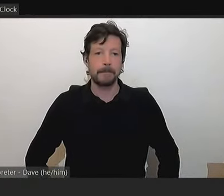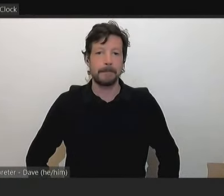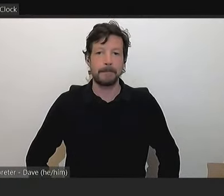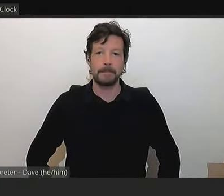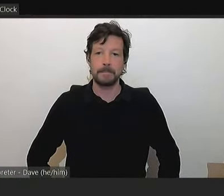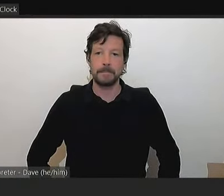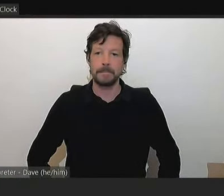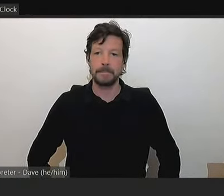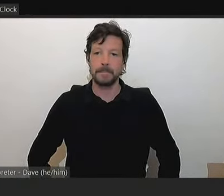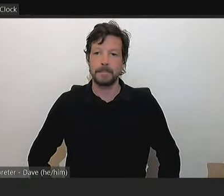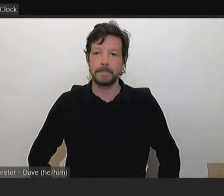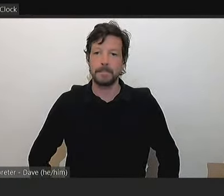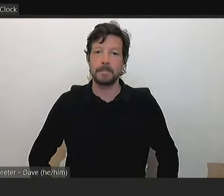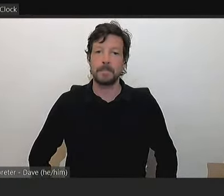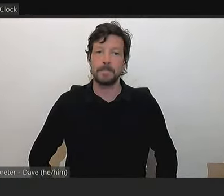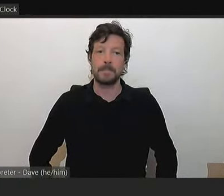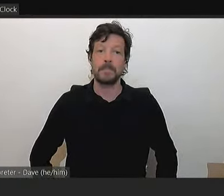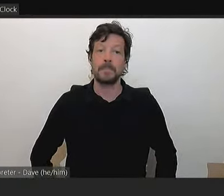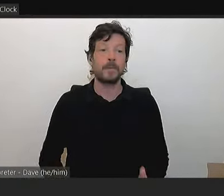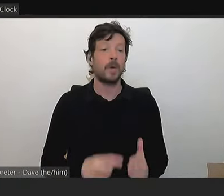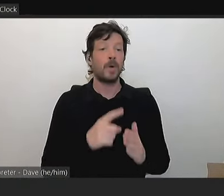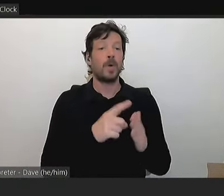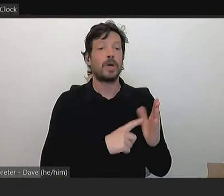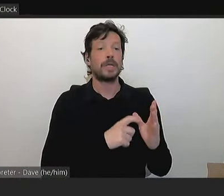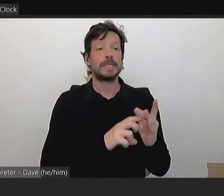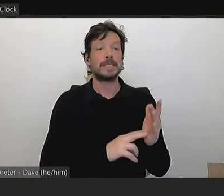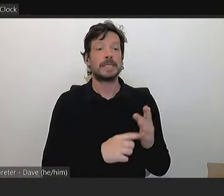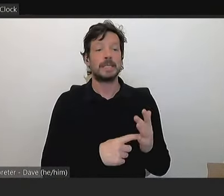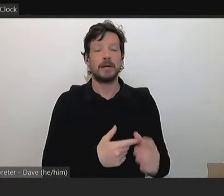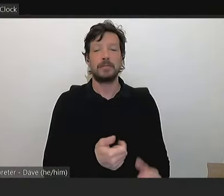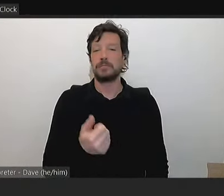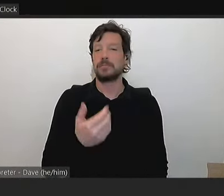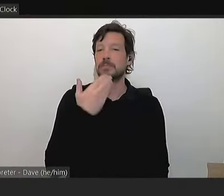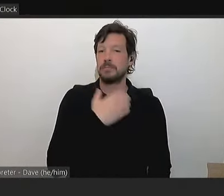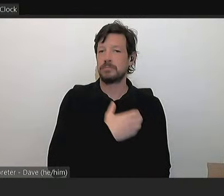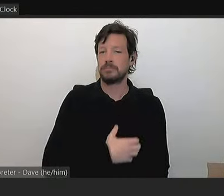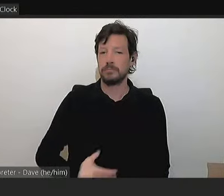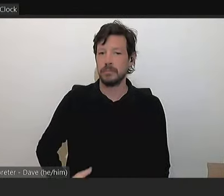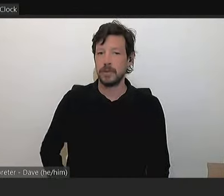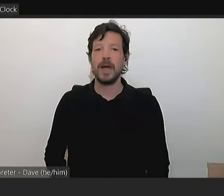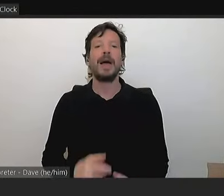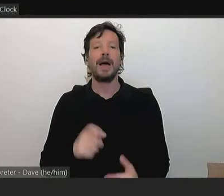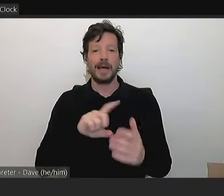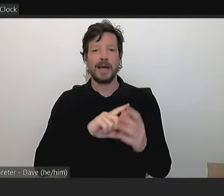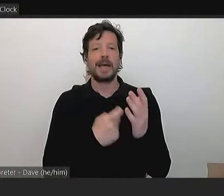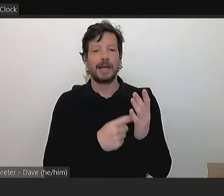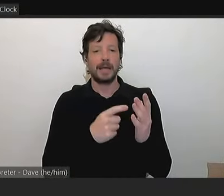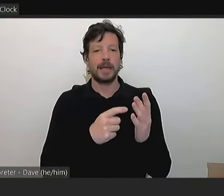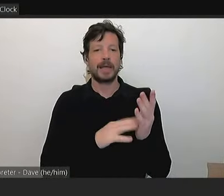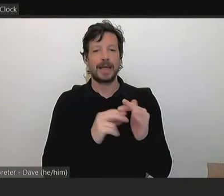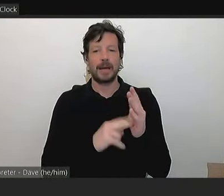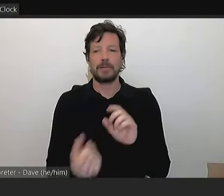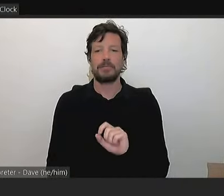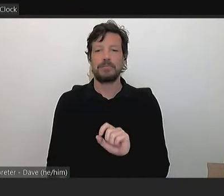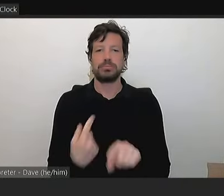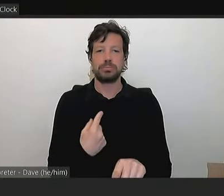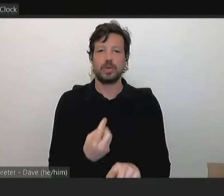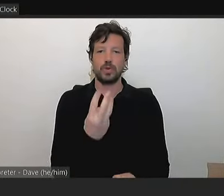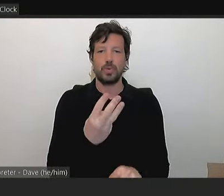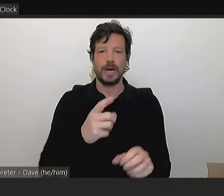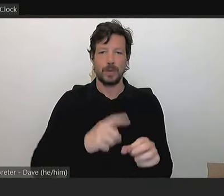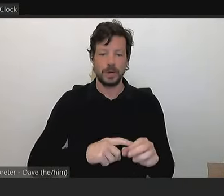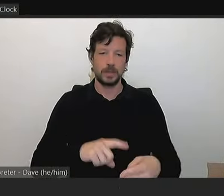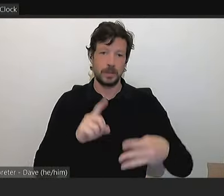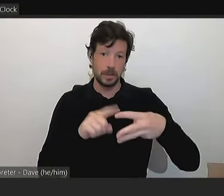Over to you, Jacinta. Thank you. through you, Mayor, Carmen has submitted three questions this evening. Has Council